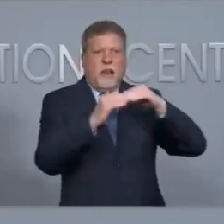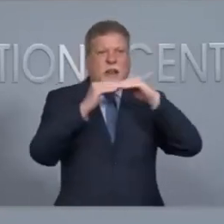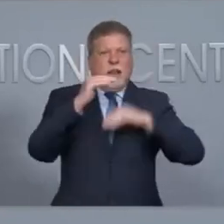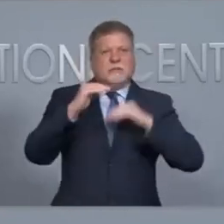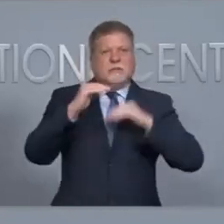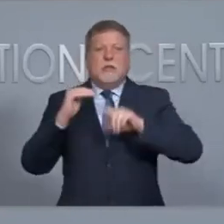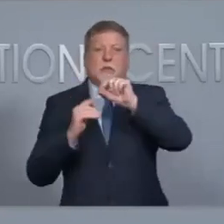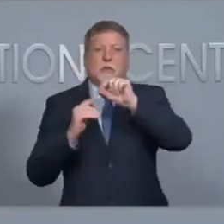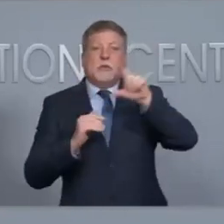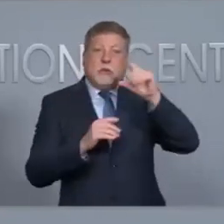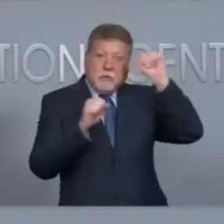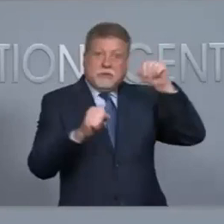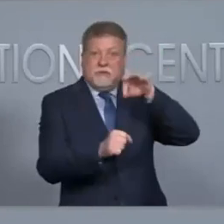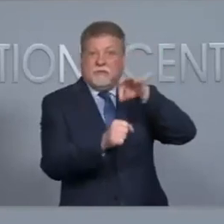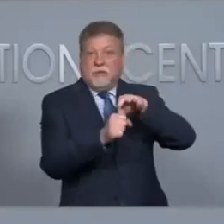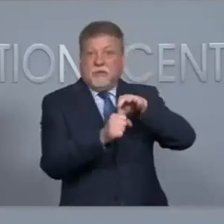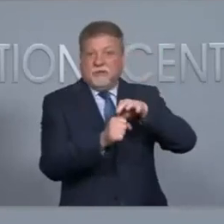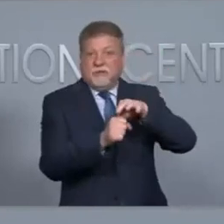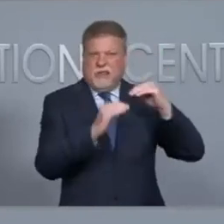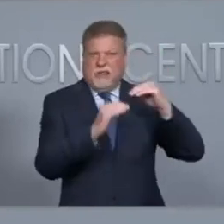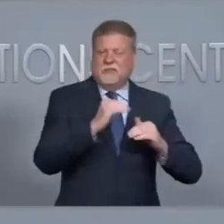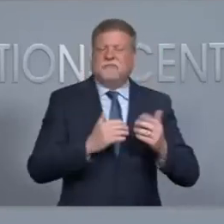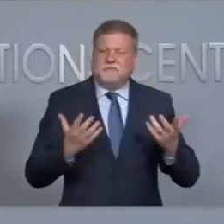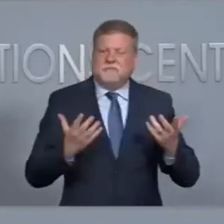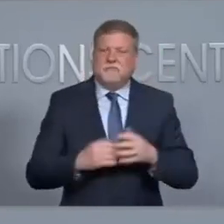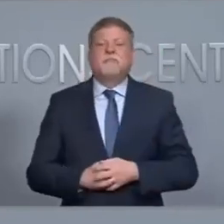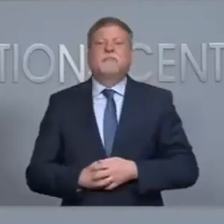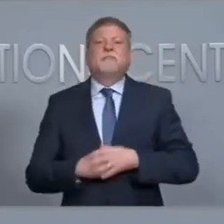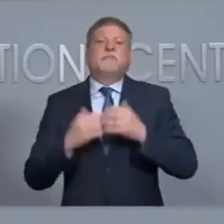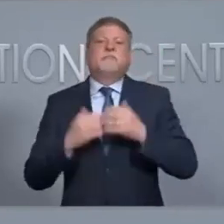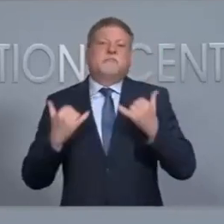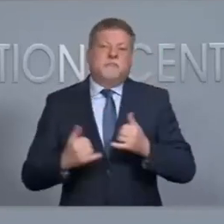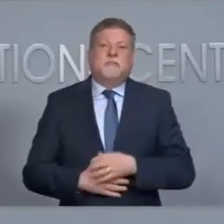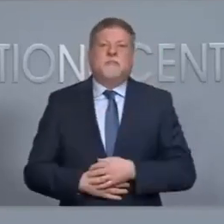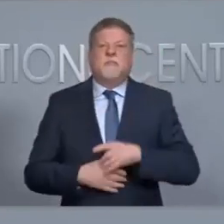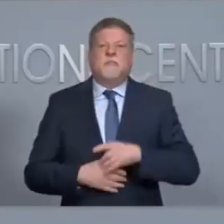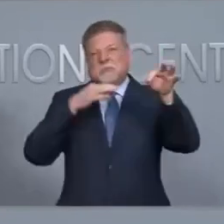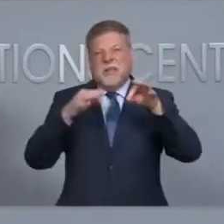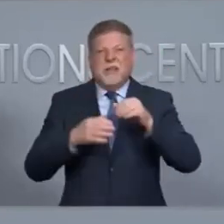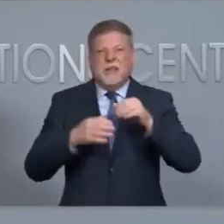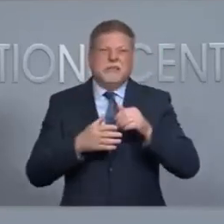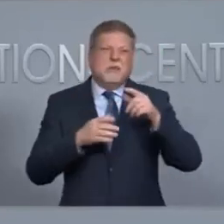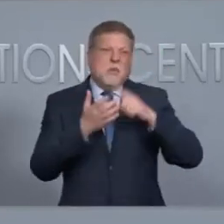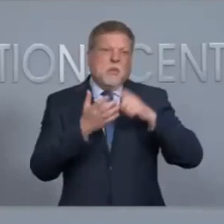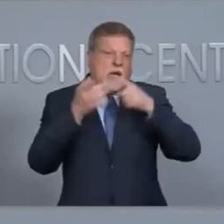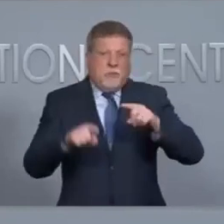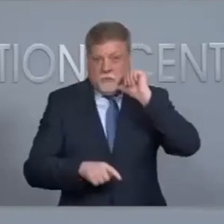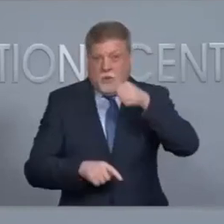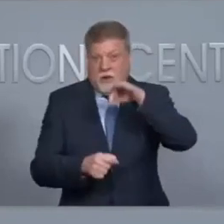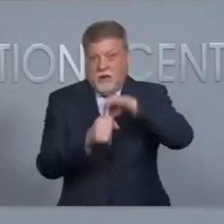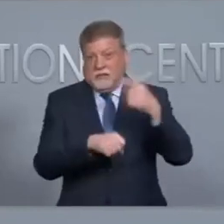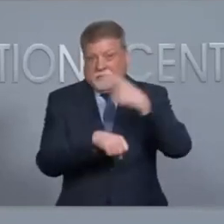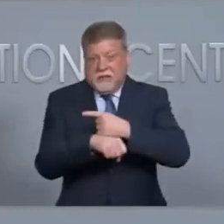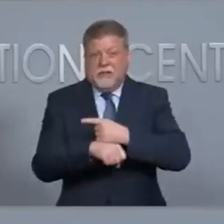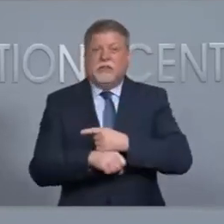2020. That all said, I want to provide a few reminders about election day that I hope you will all share